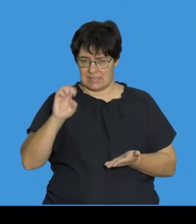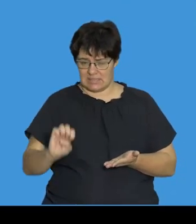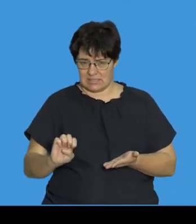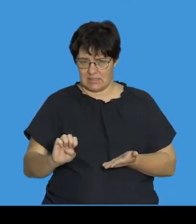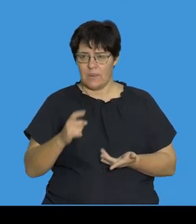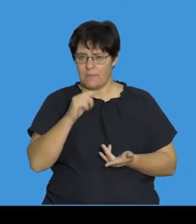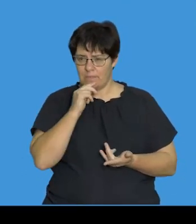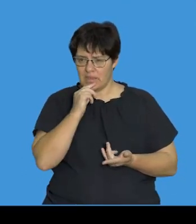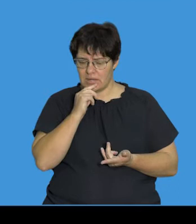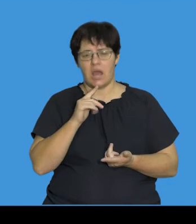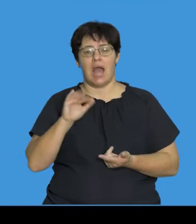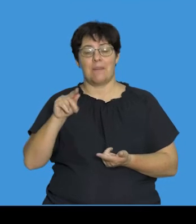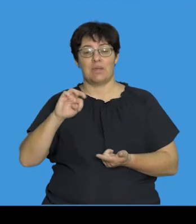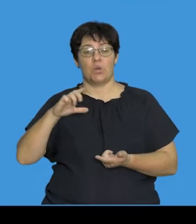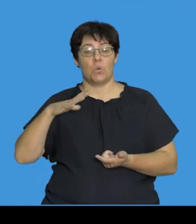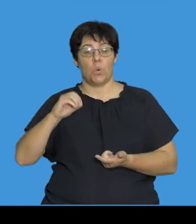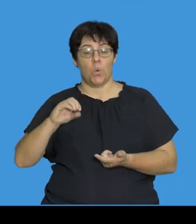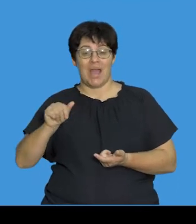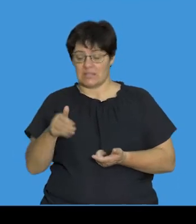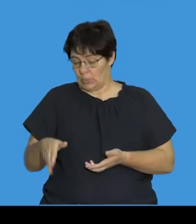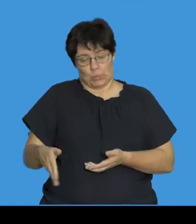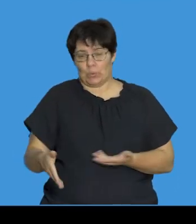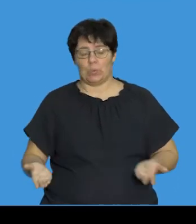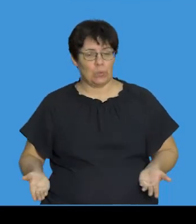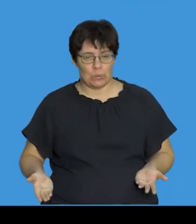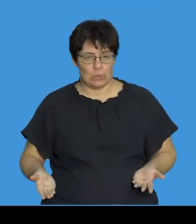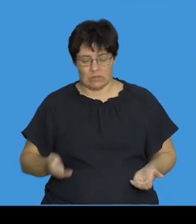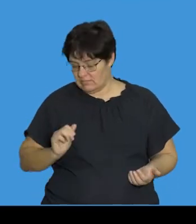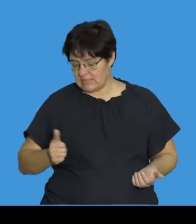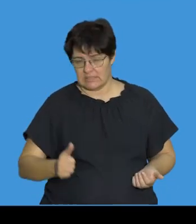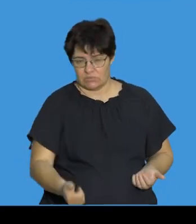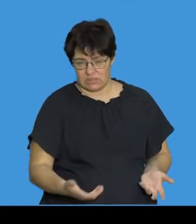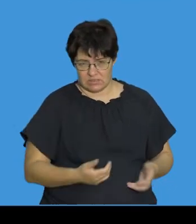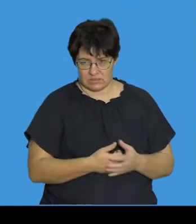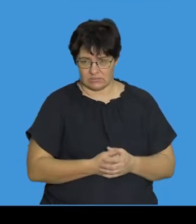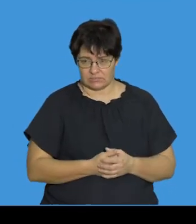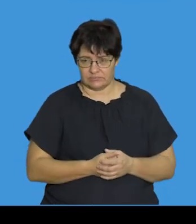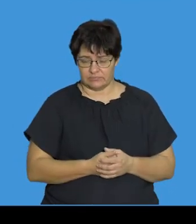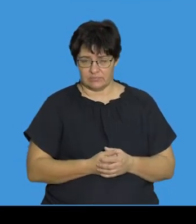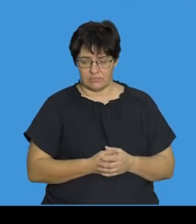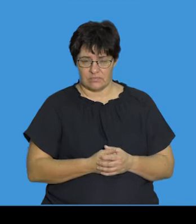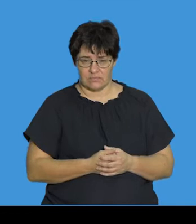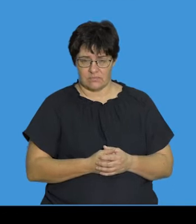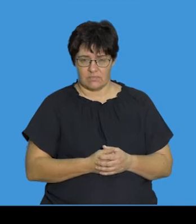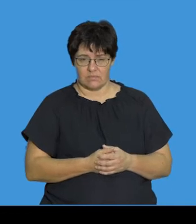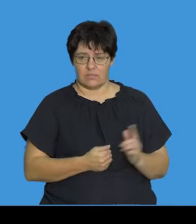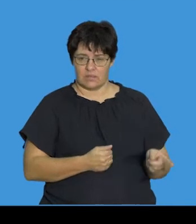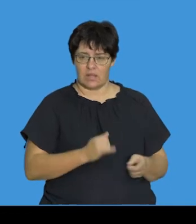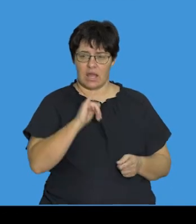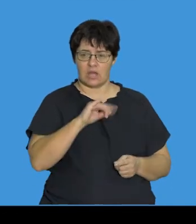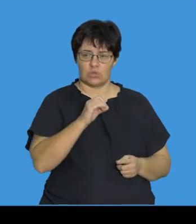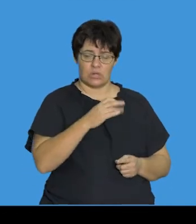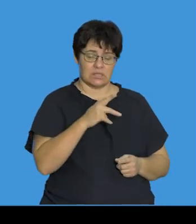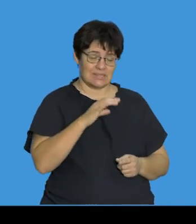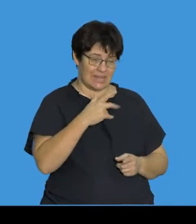also an amino acid that is not produced in that sequence. So we have the effect of isoleucine being